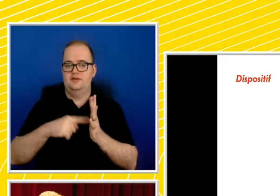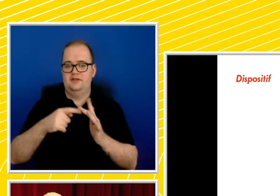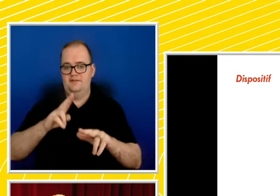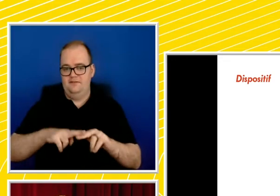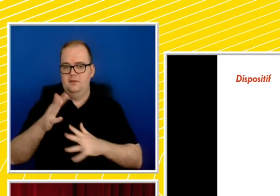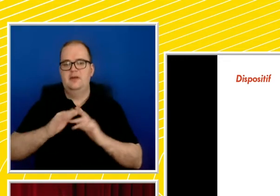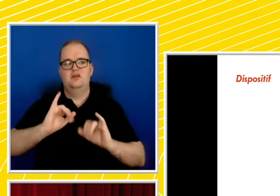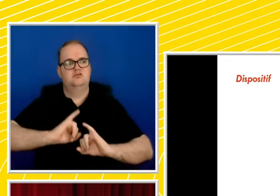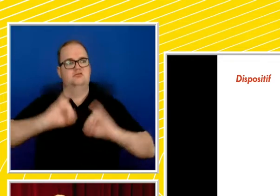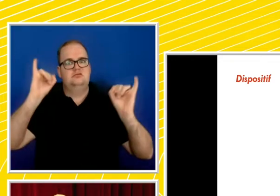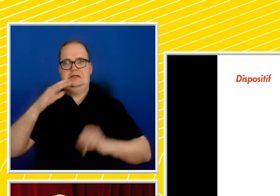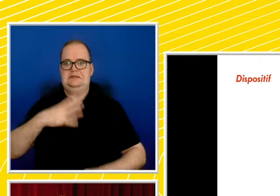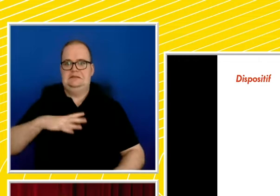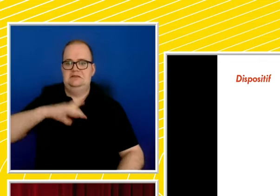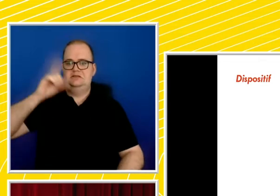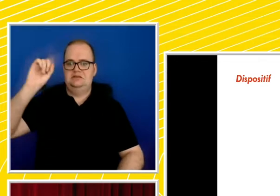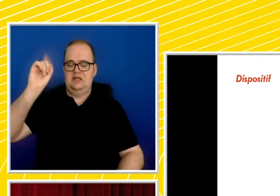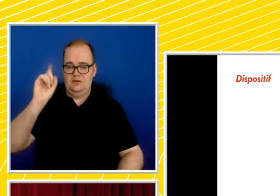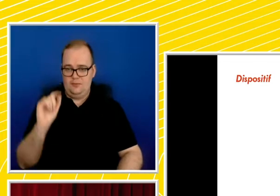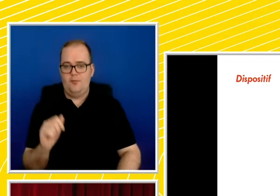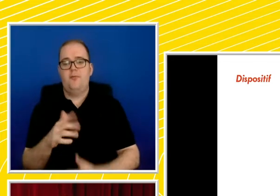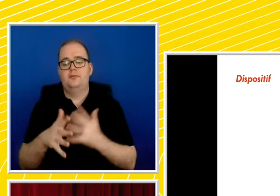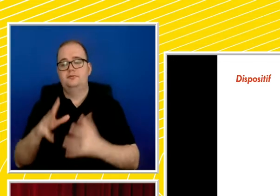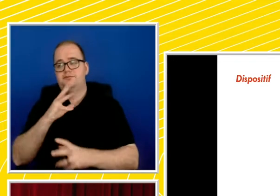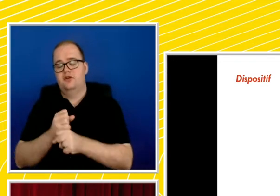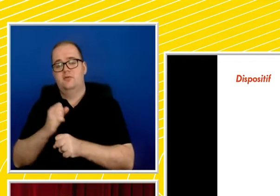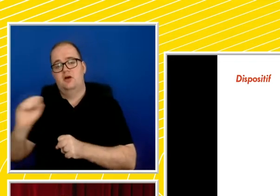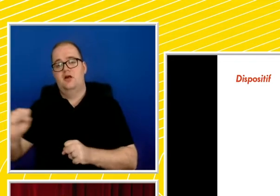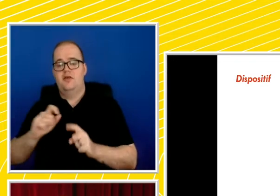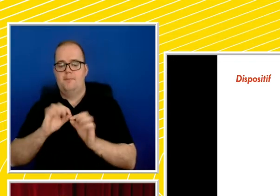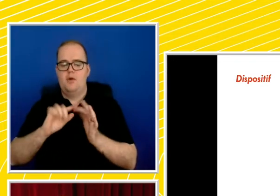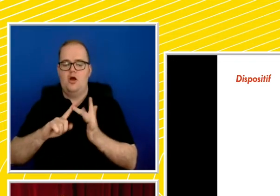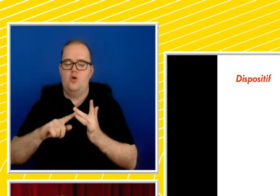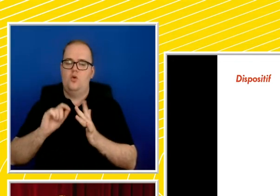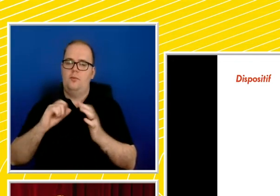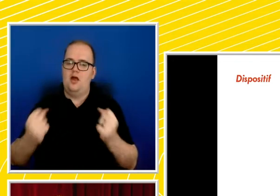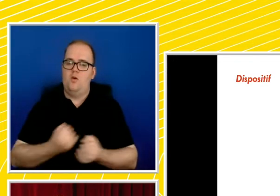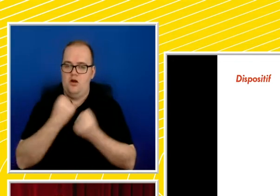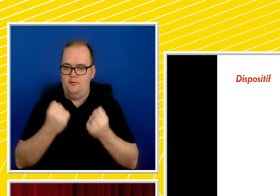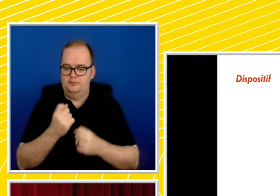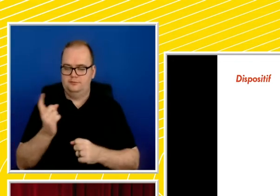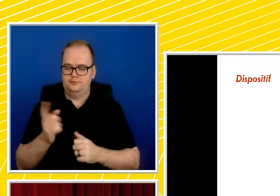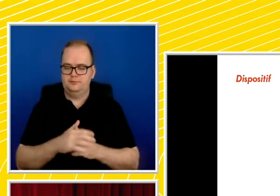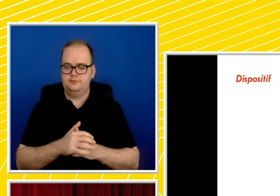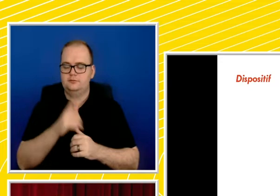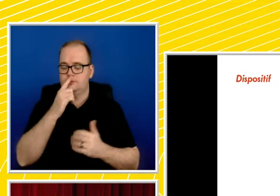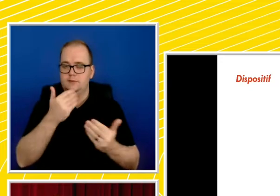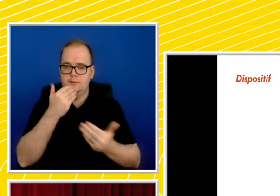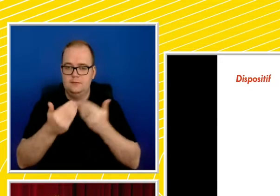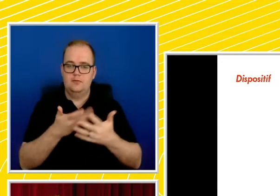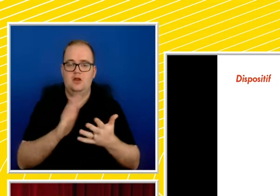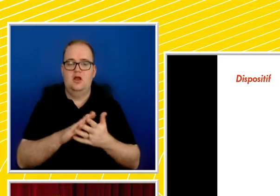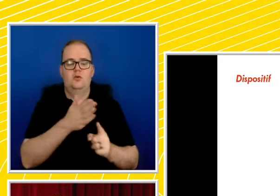coercive exercise of biopower by the state. The dispositif can be conceptualised as a network of different discourses, institutional